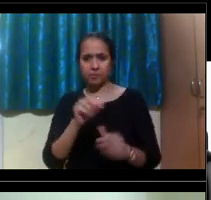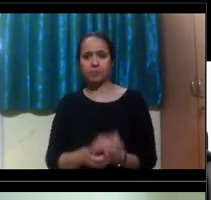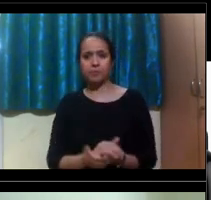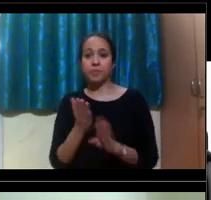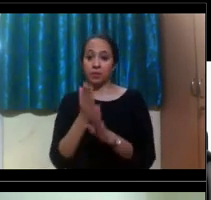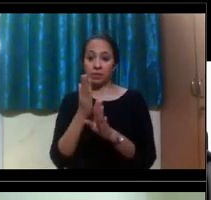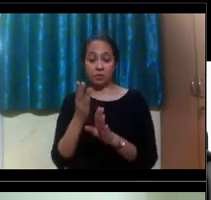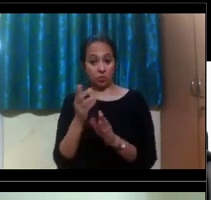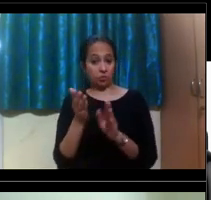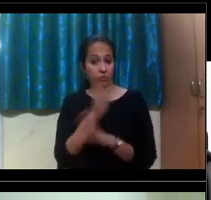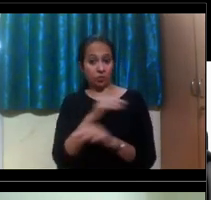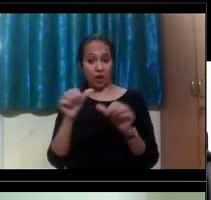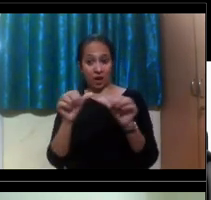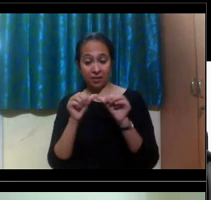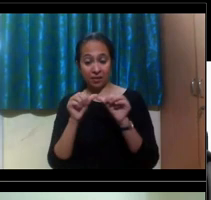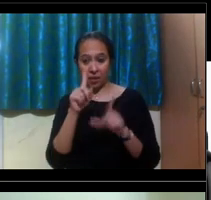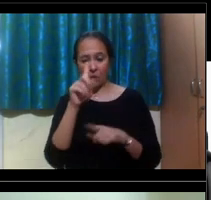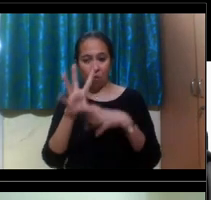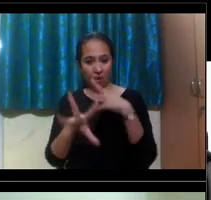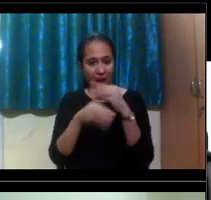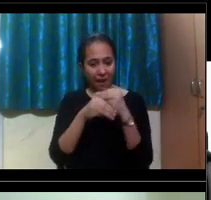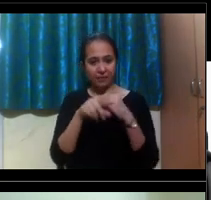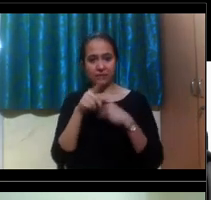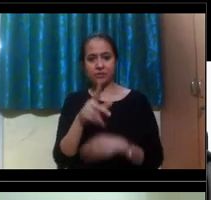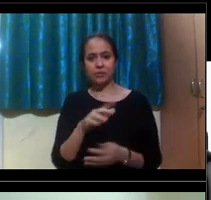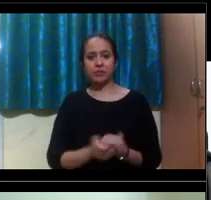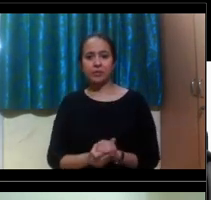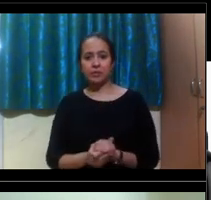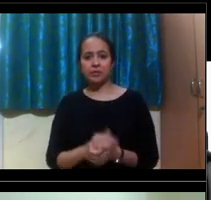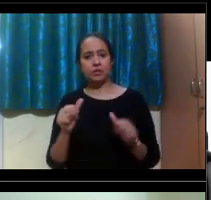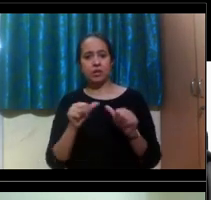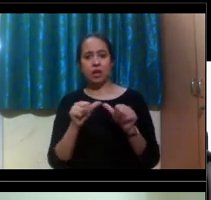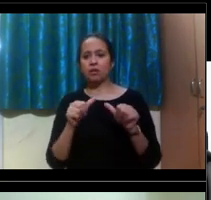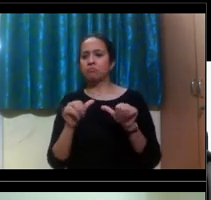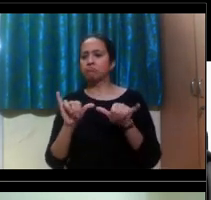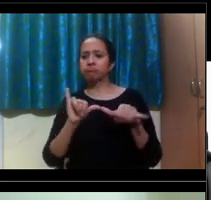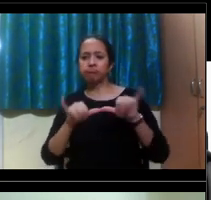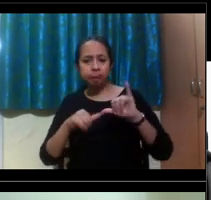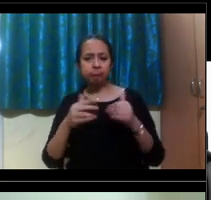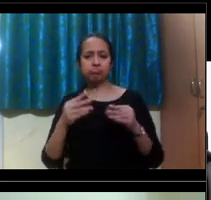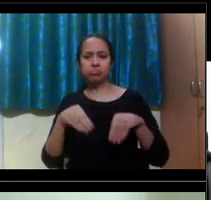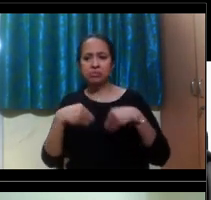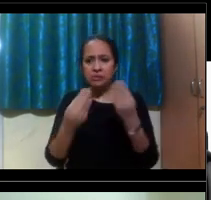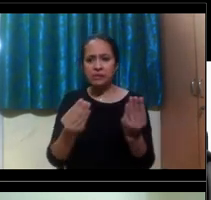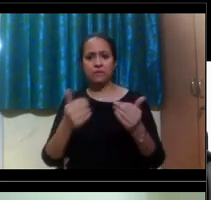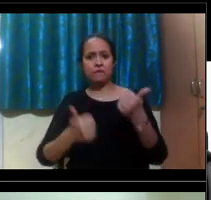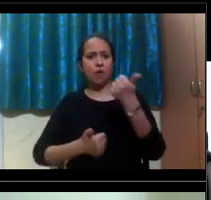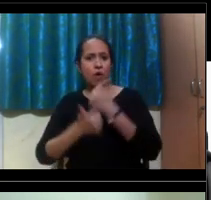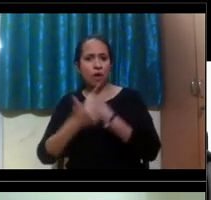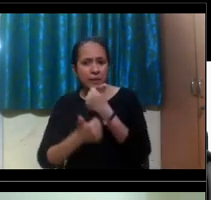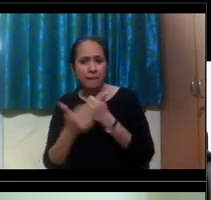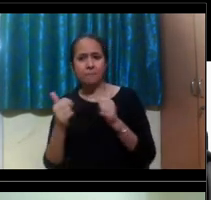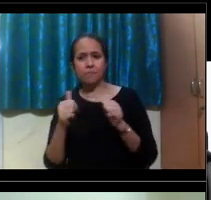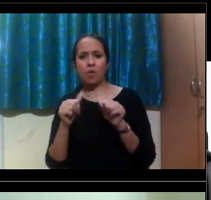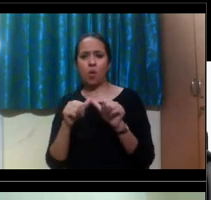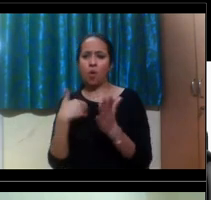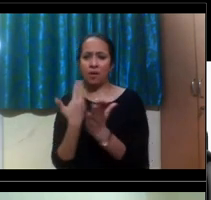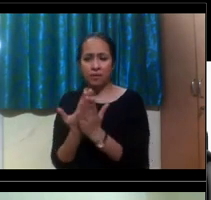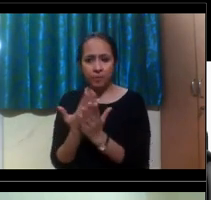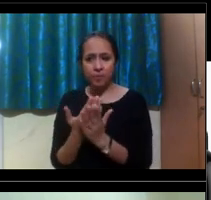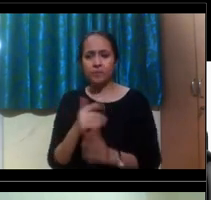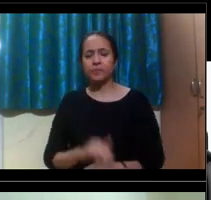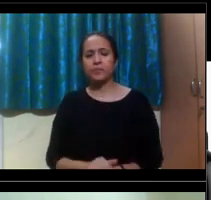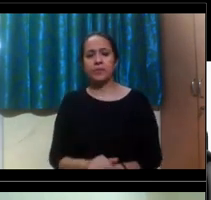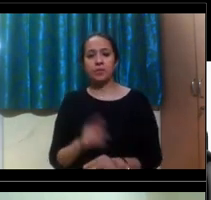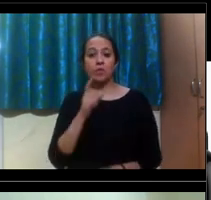that question, I would like to add that, um, you know, accommodations for exams such as PSAT and AP exams that we conduct for